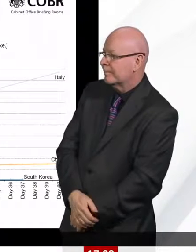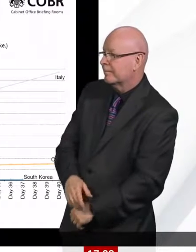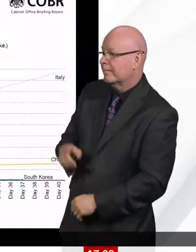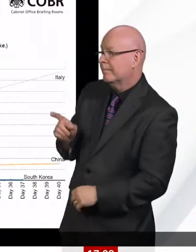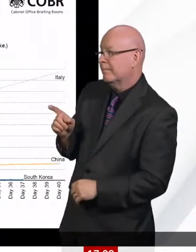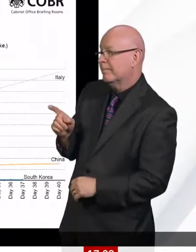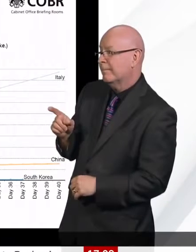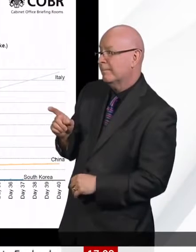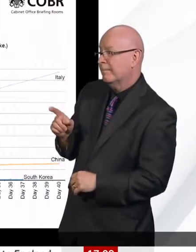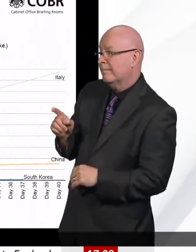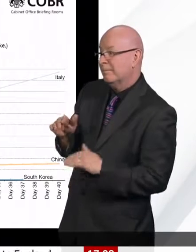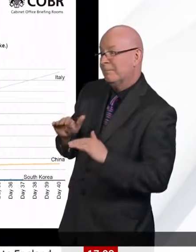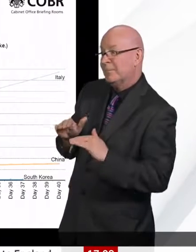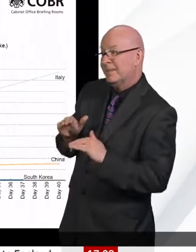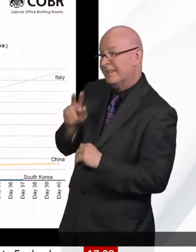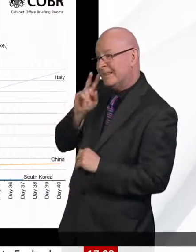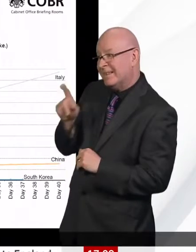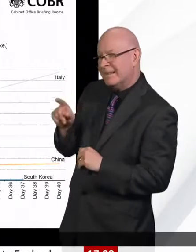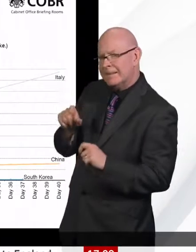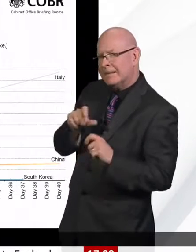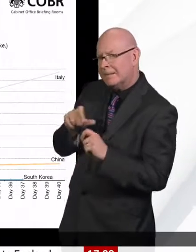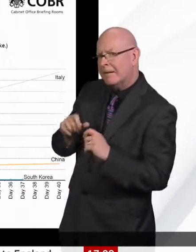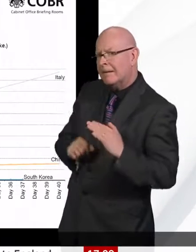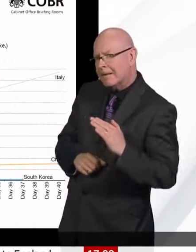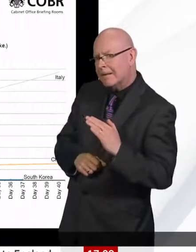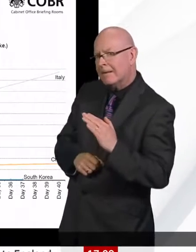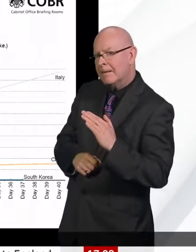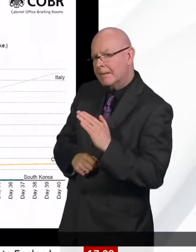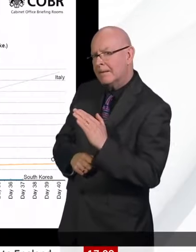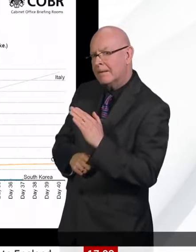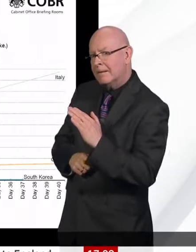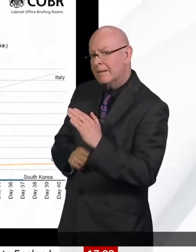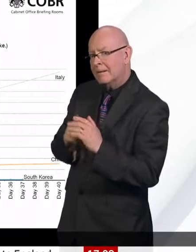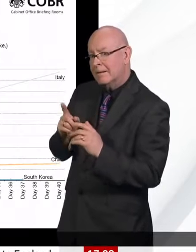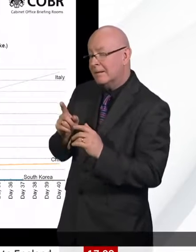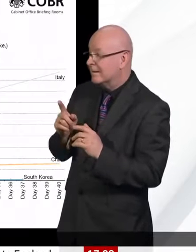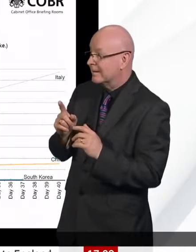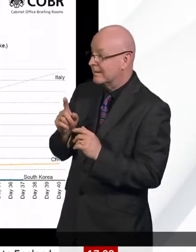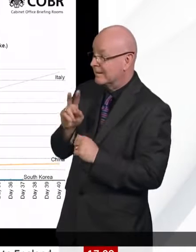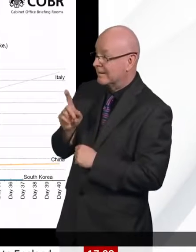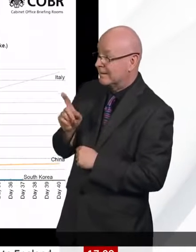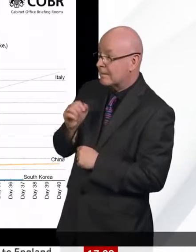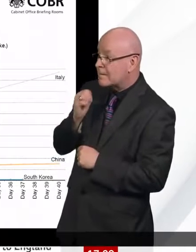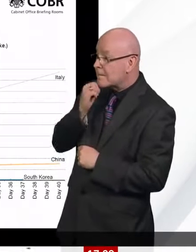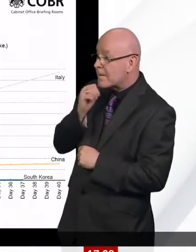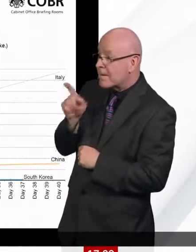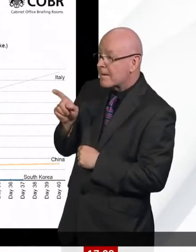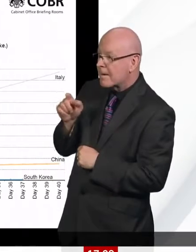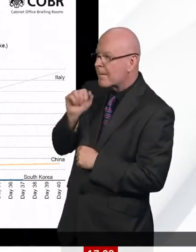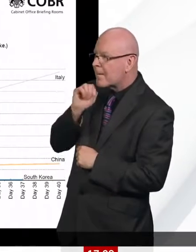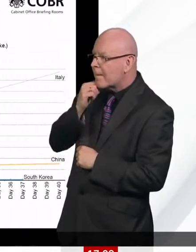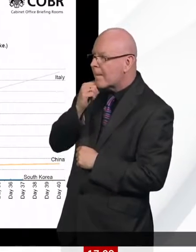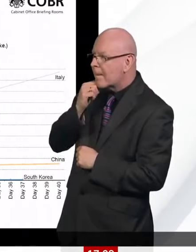sadness, it's the one that will take longest to change. But those benefits from social distancing will